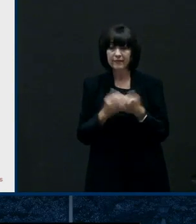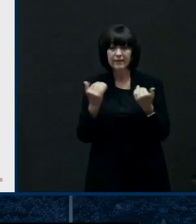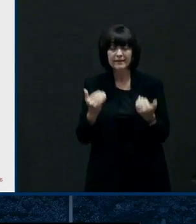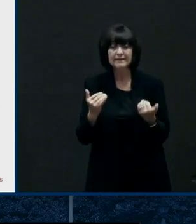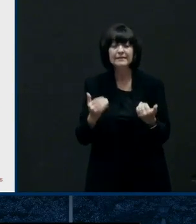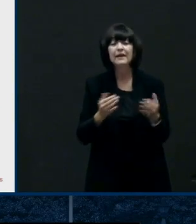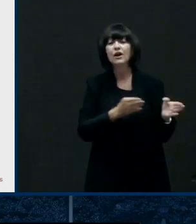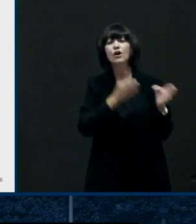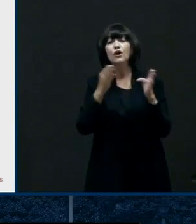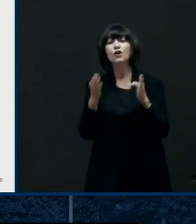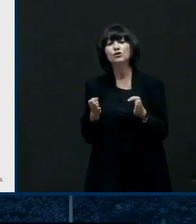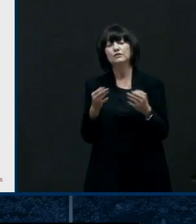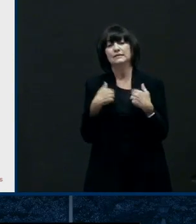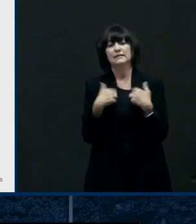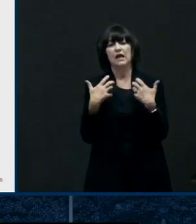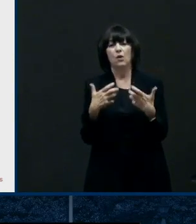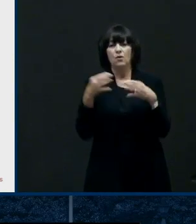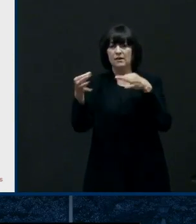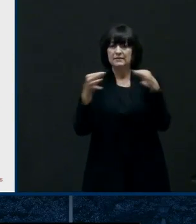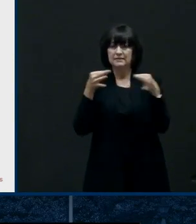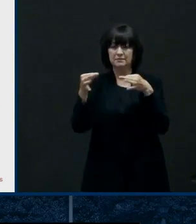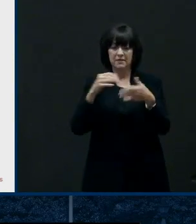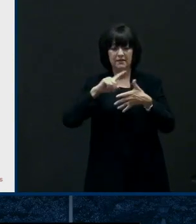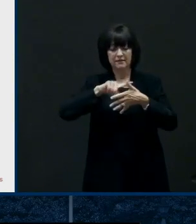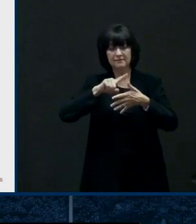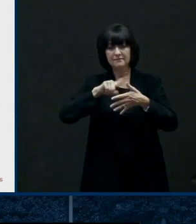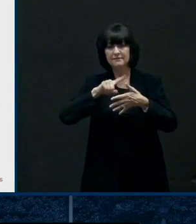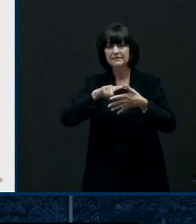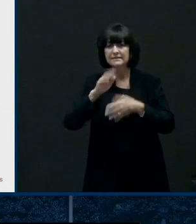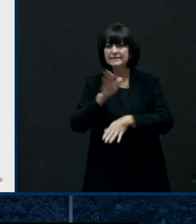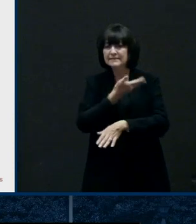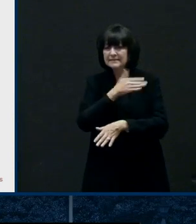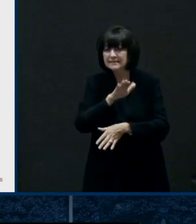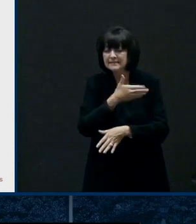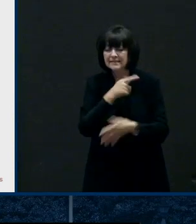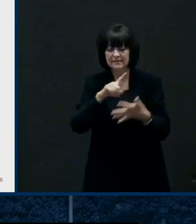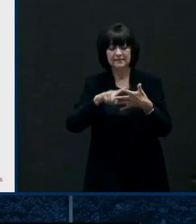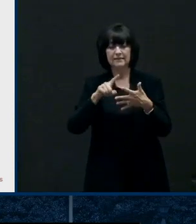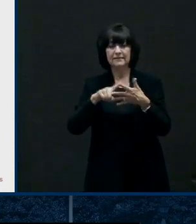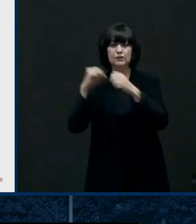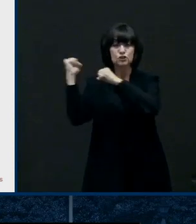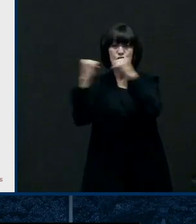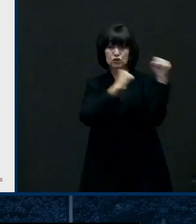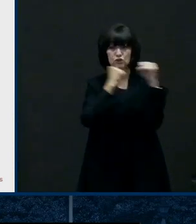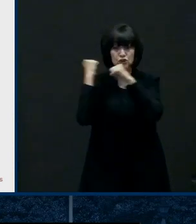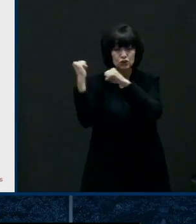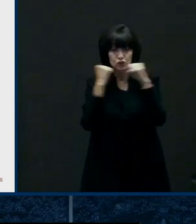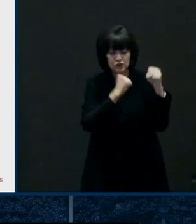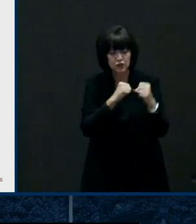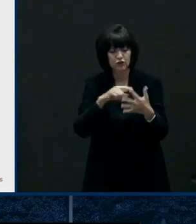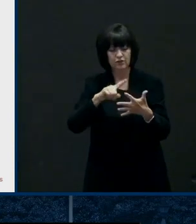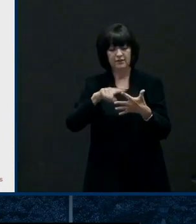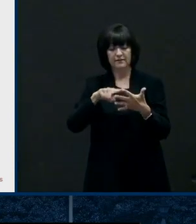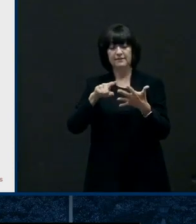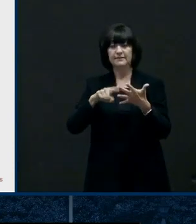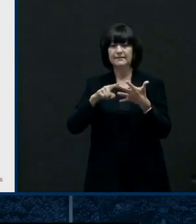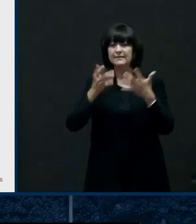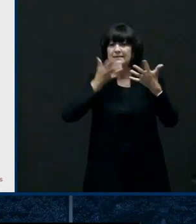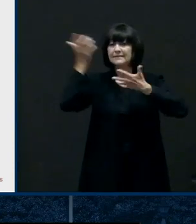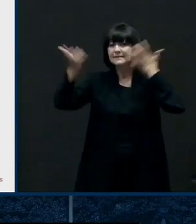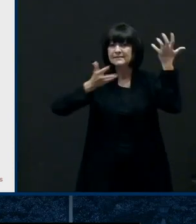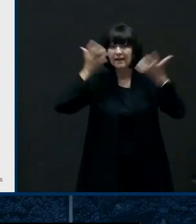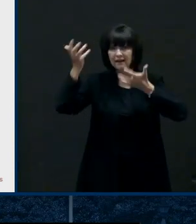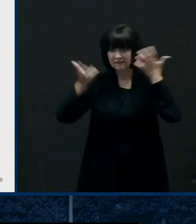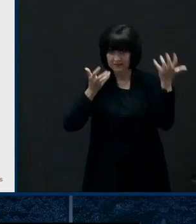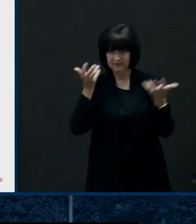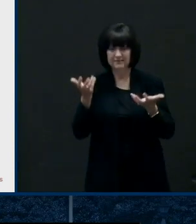cheering loud uh speaking voice projection yelling um we've talked about that before and we actually